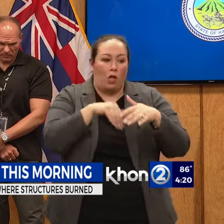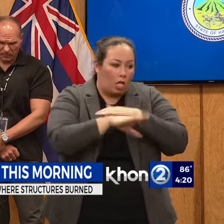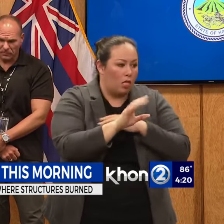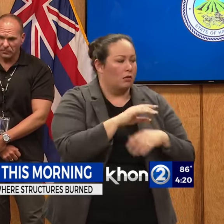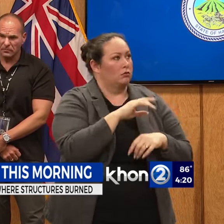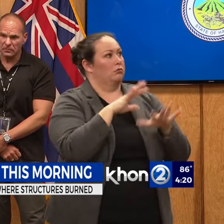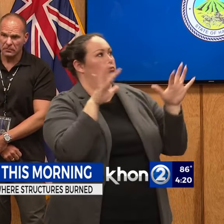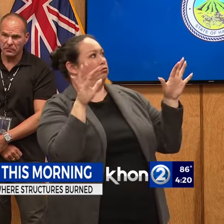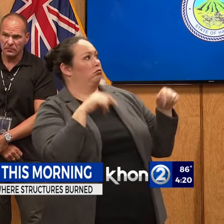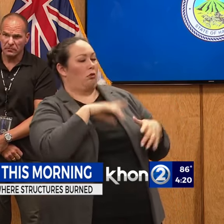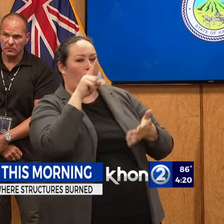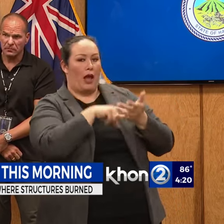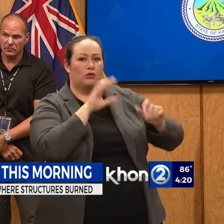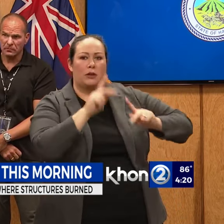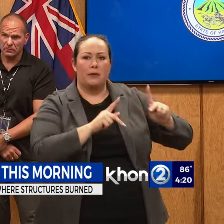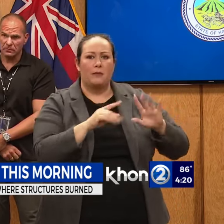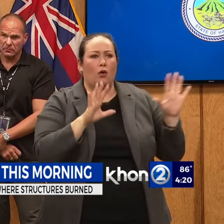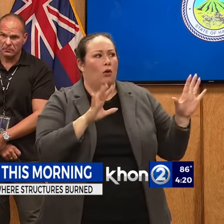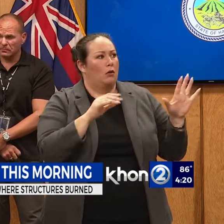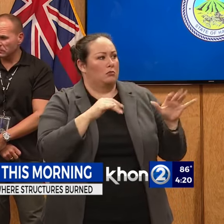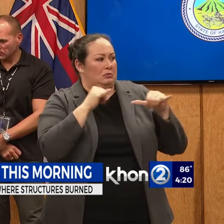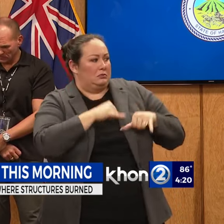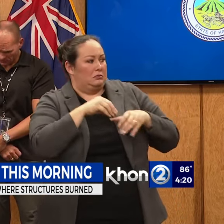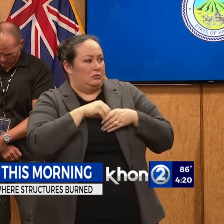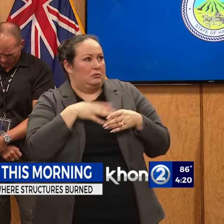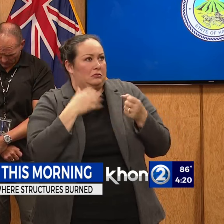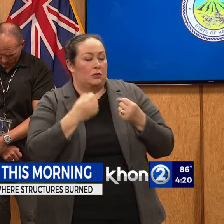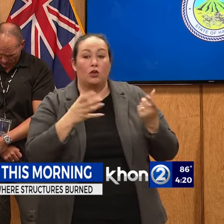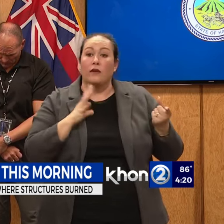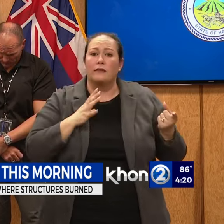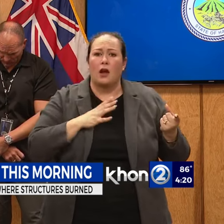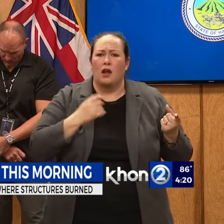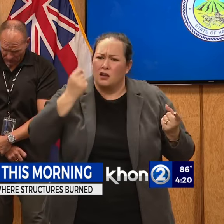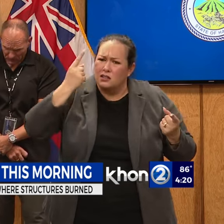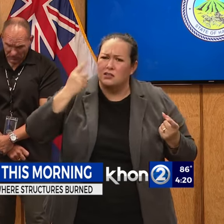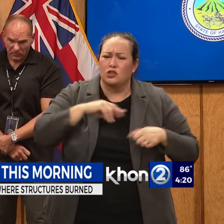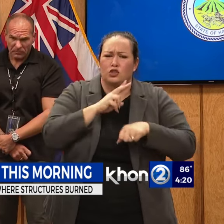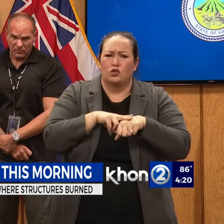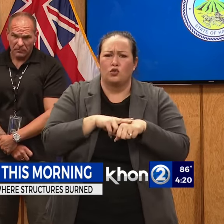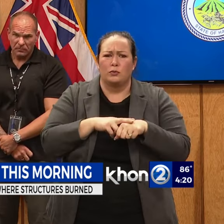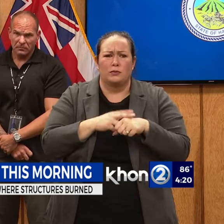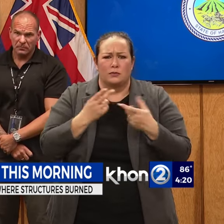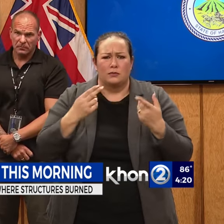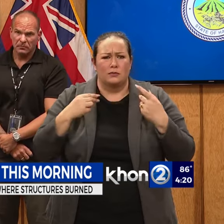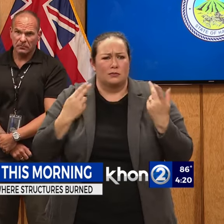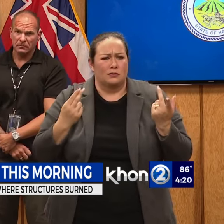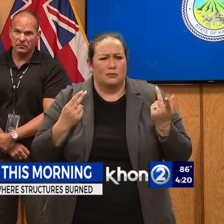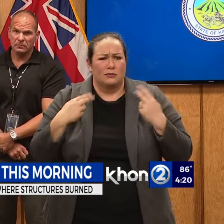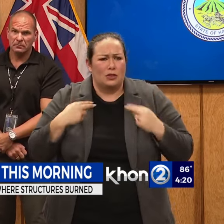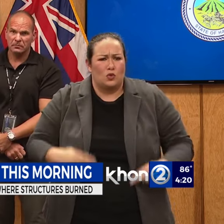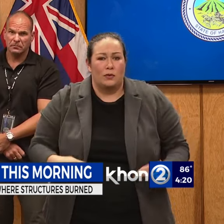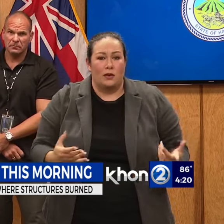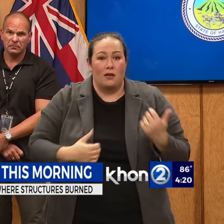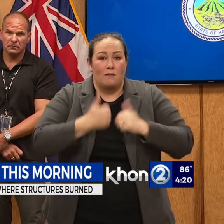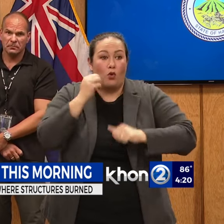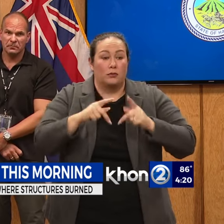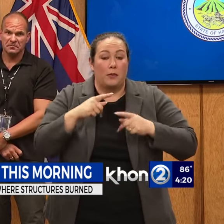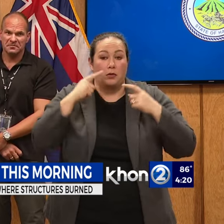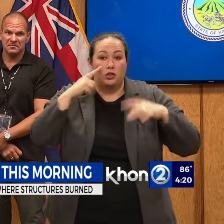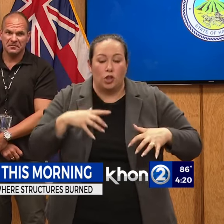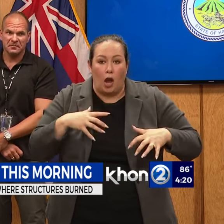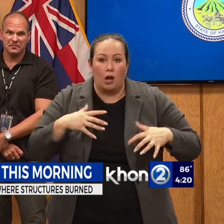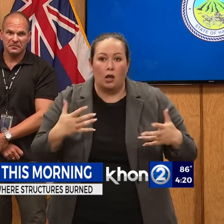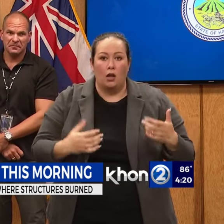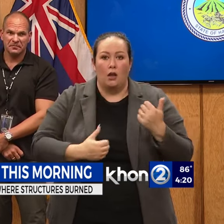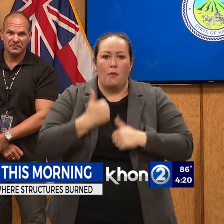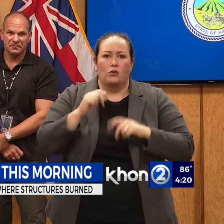understand all of that. I understand the human nature of this that's happening to people. Most people are still in shock. They can't even believe it. Most people